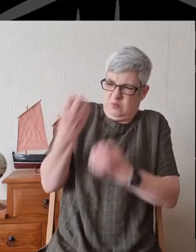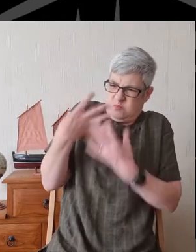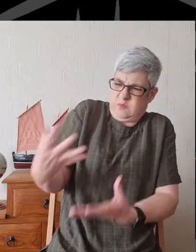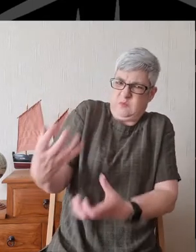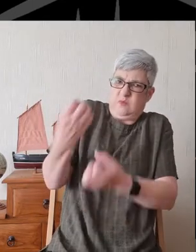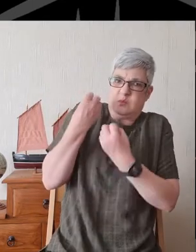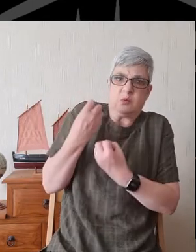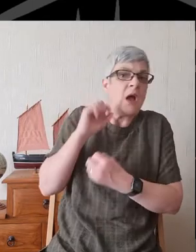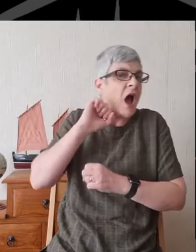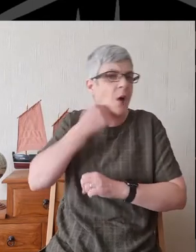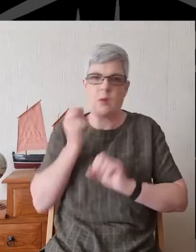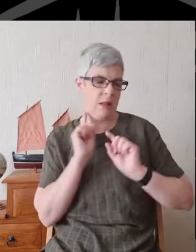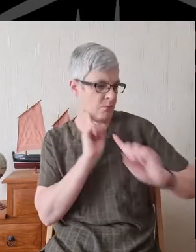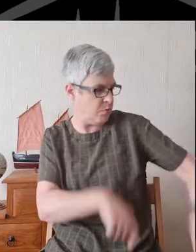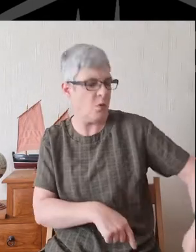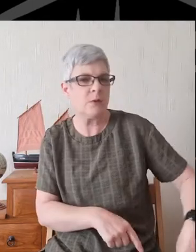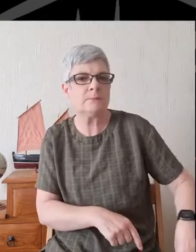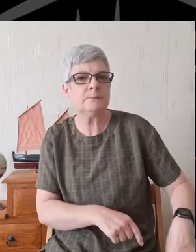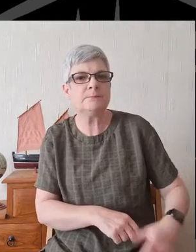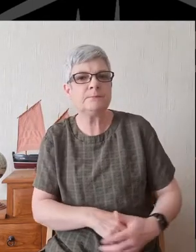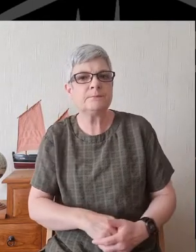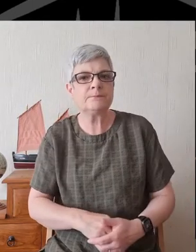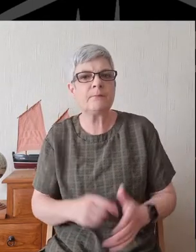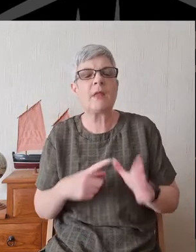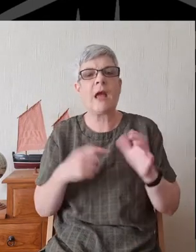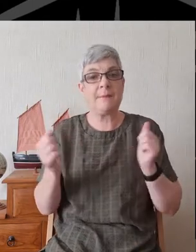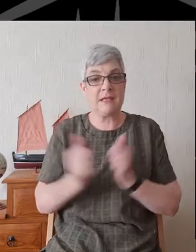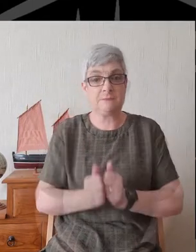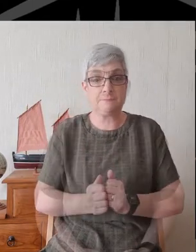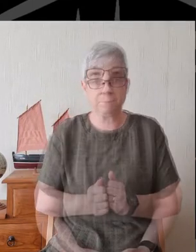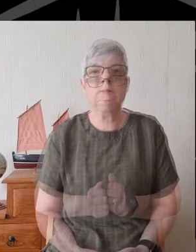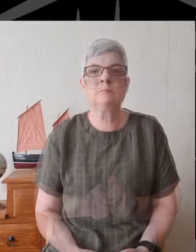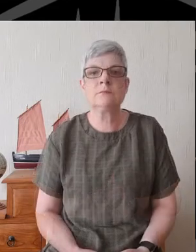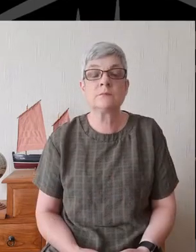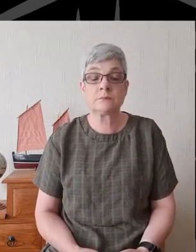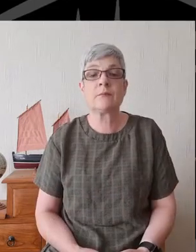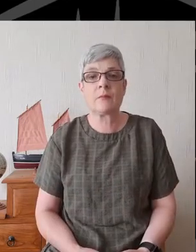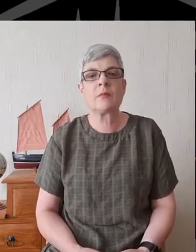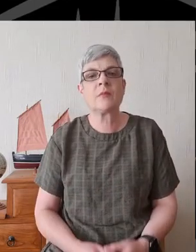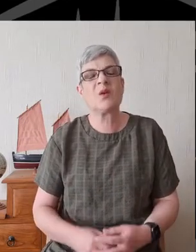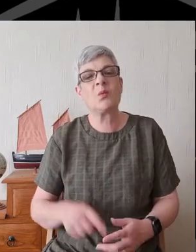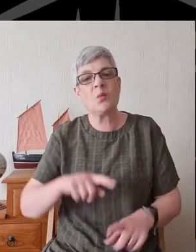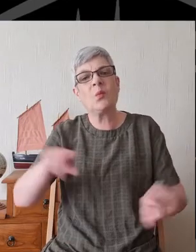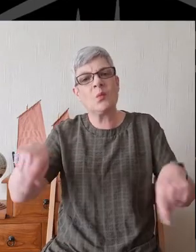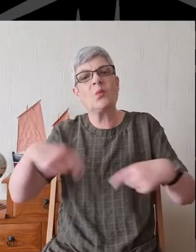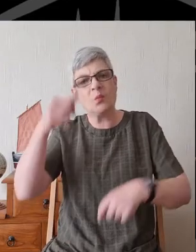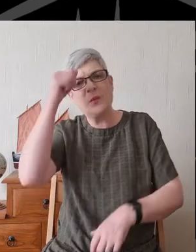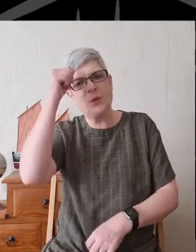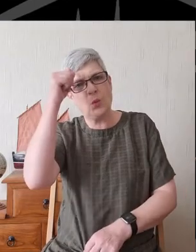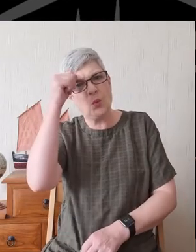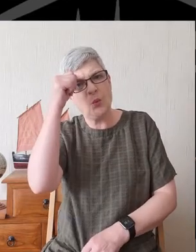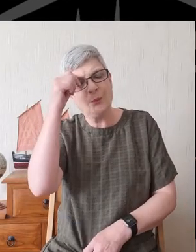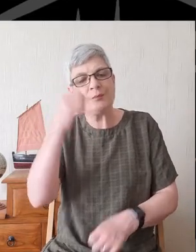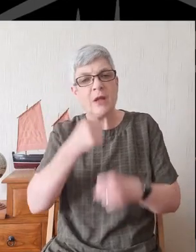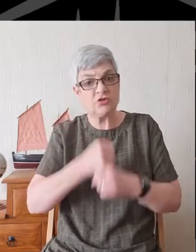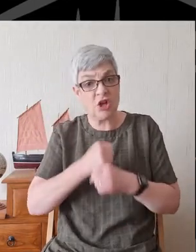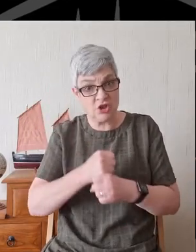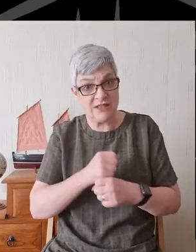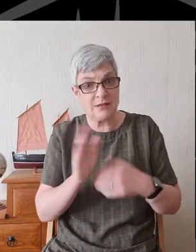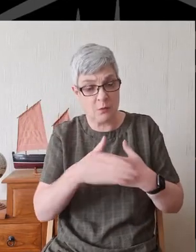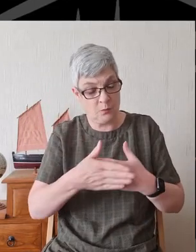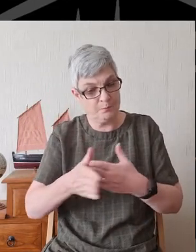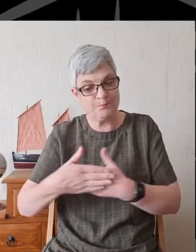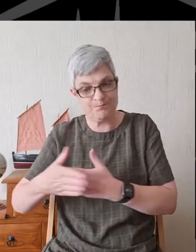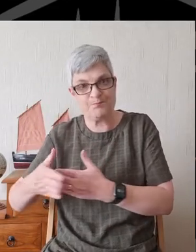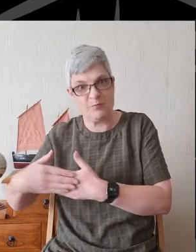I will not listen to them. Amen. We know only too well that churches close